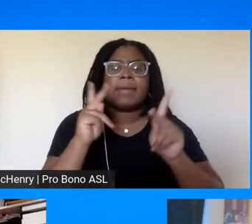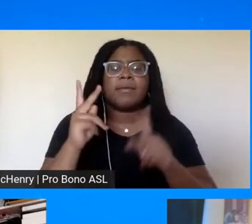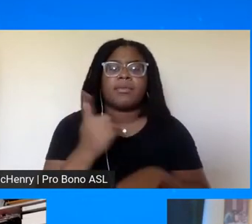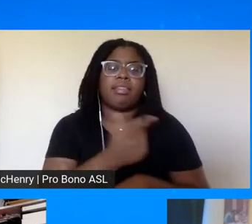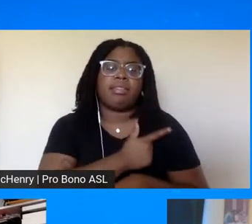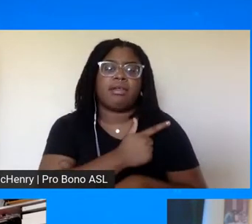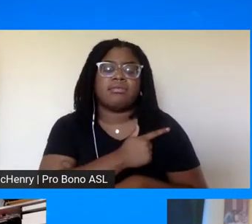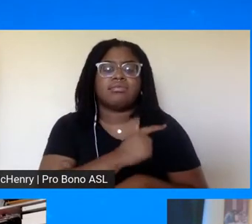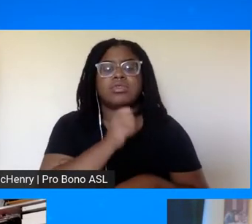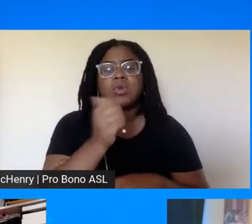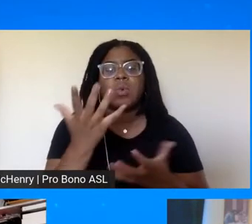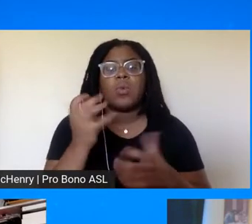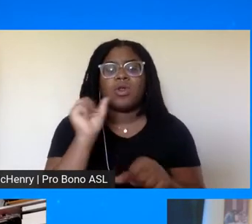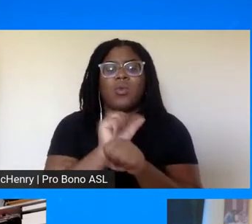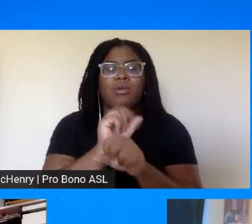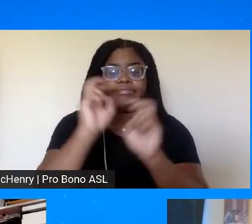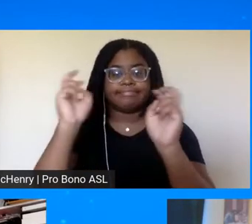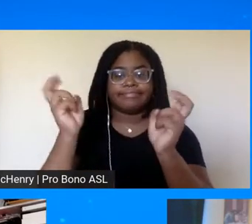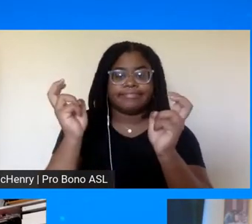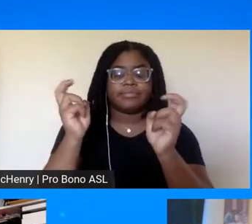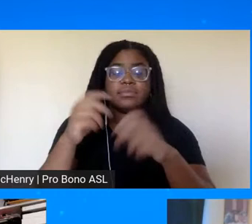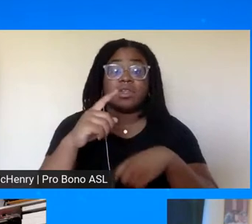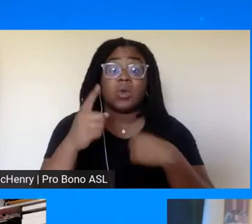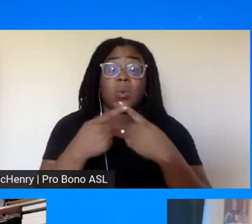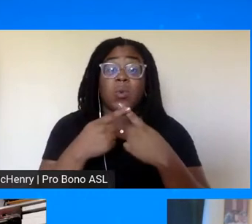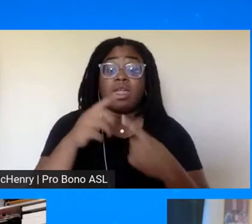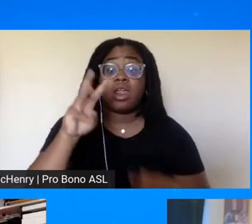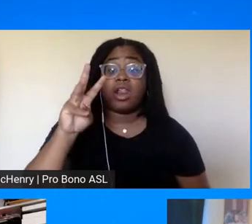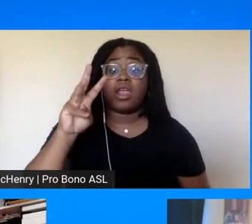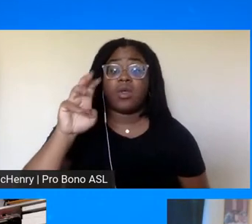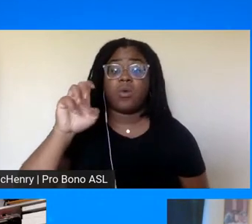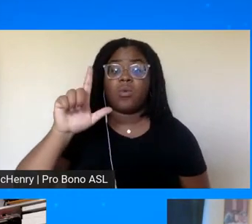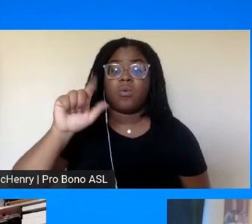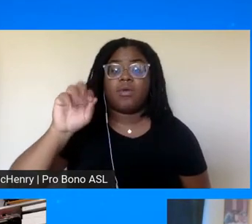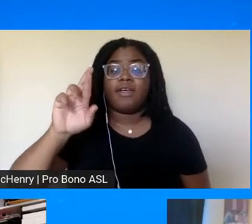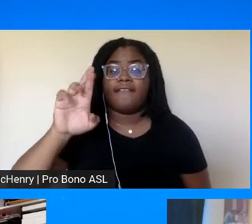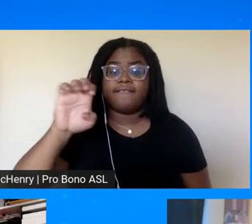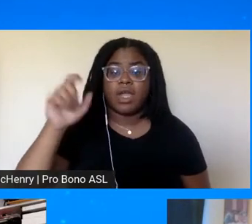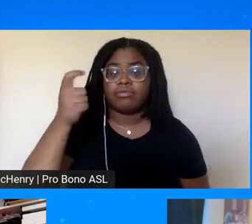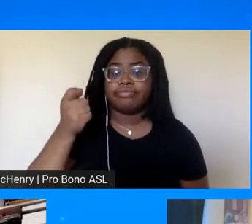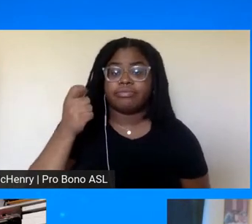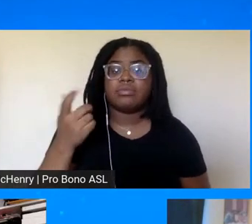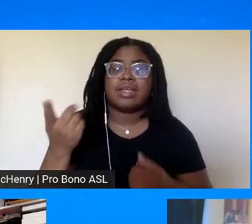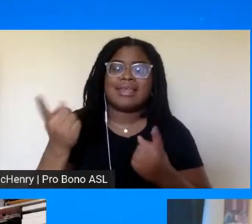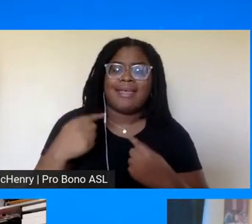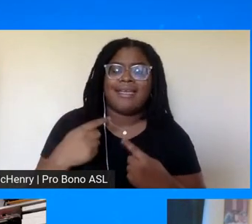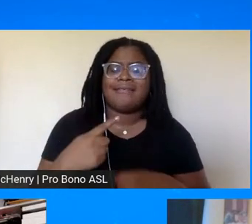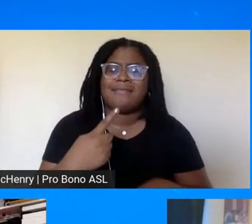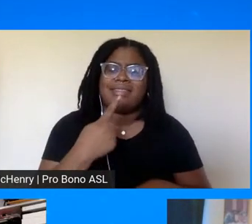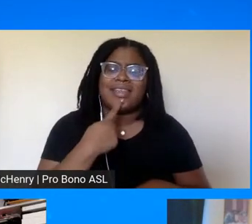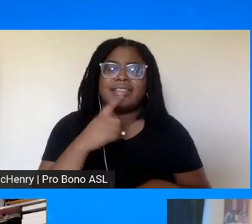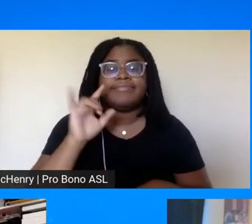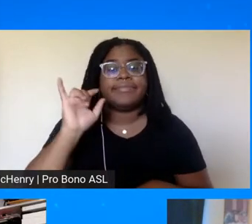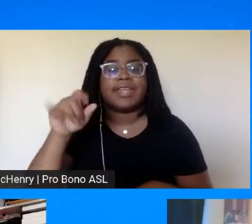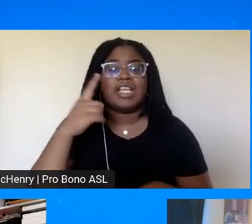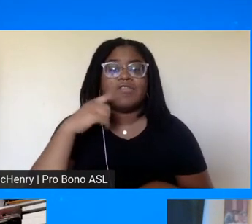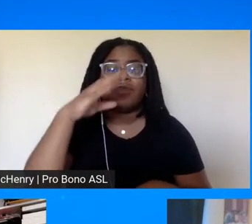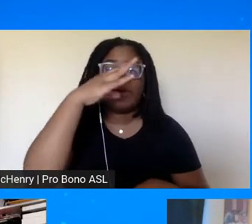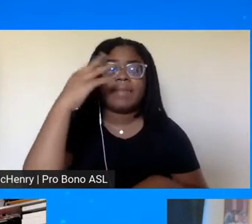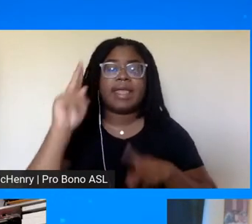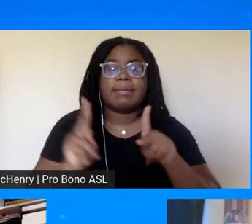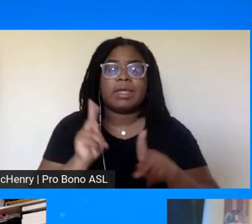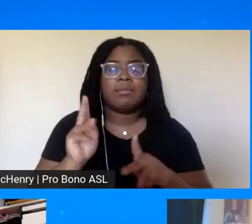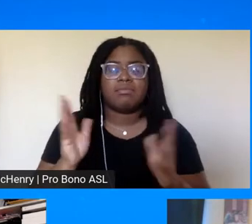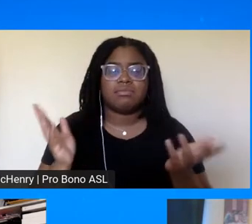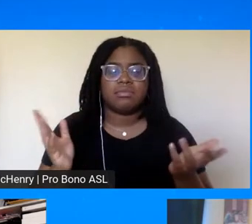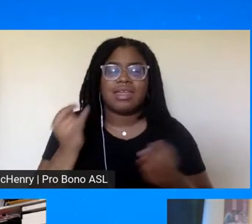uh i can remember when uh welfare came out and they began to project that welfare was for black people that every time you saw